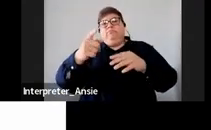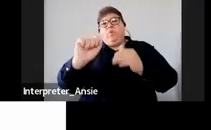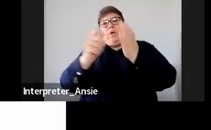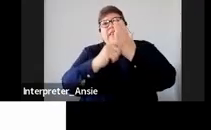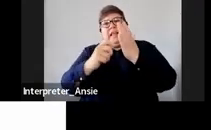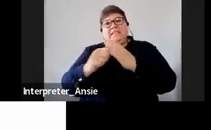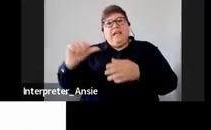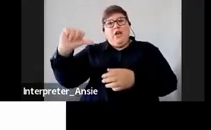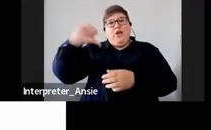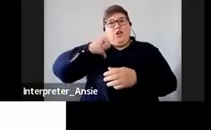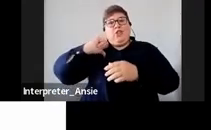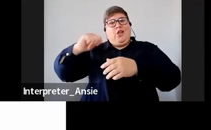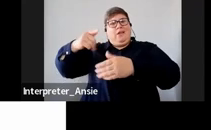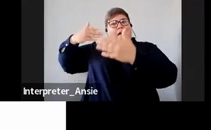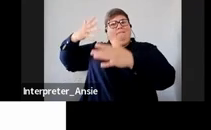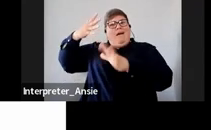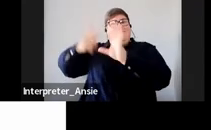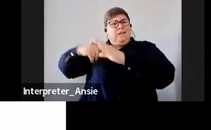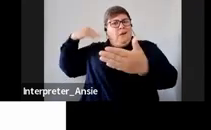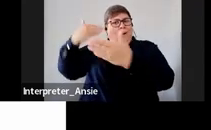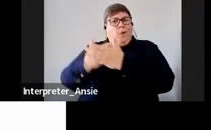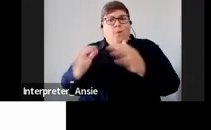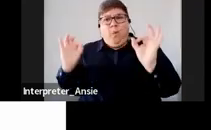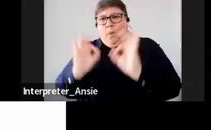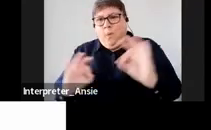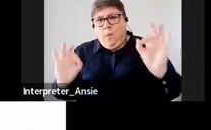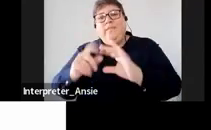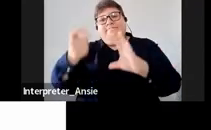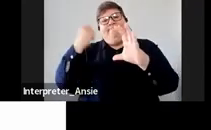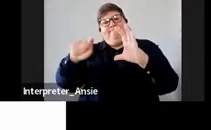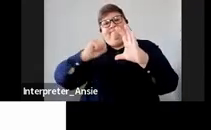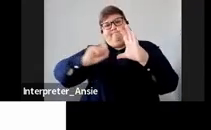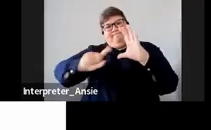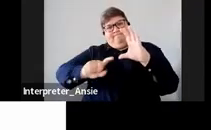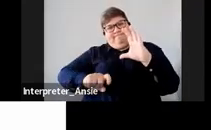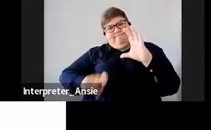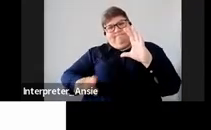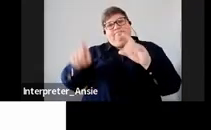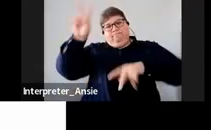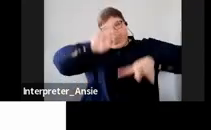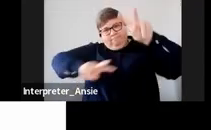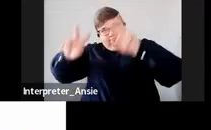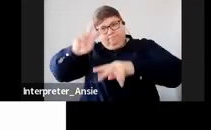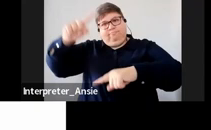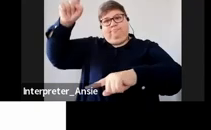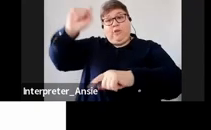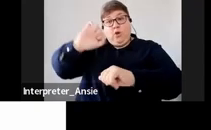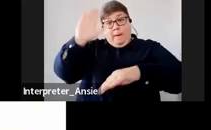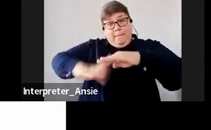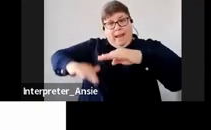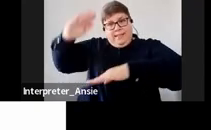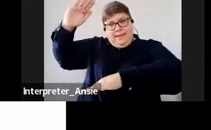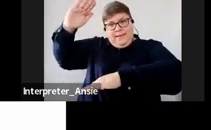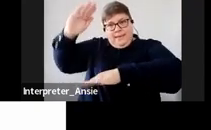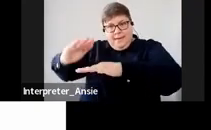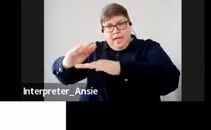that are standing to stop further imposition of admin penalties and then apply for an RFR where